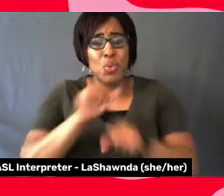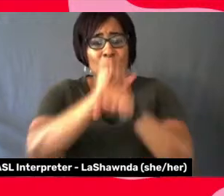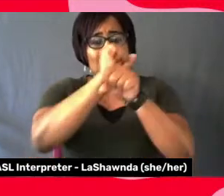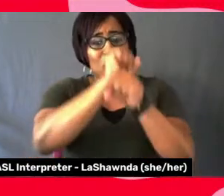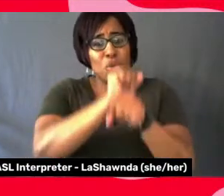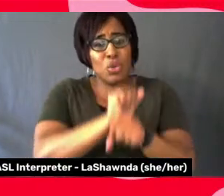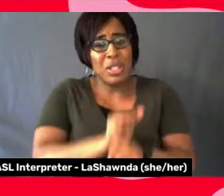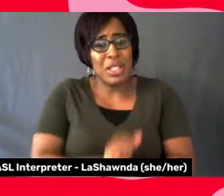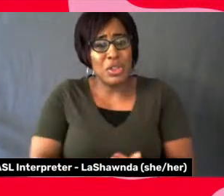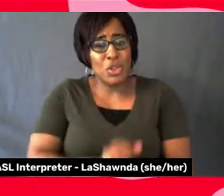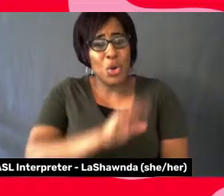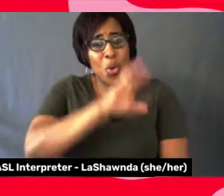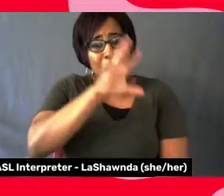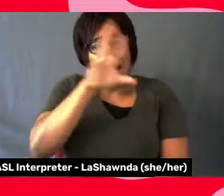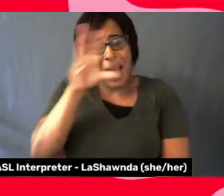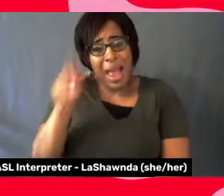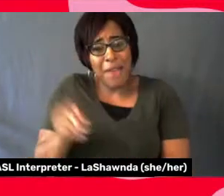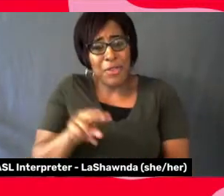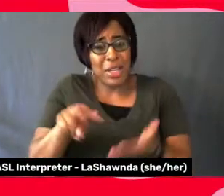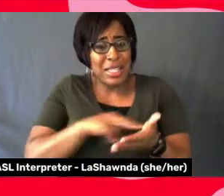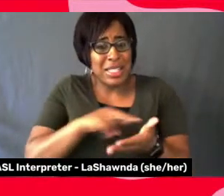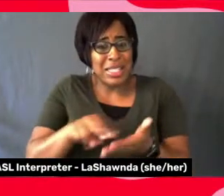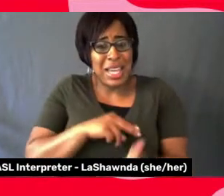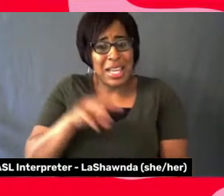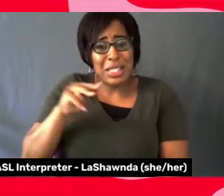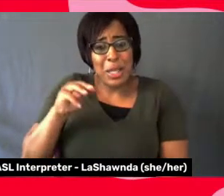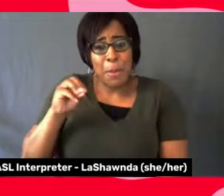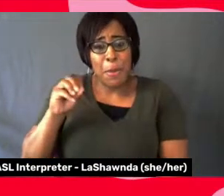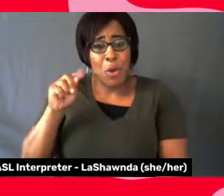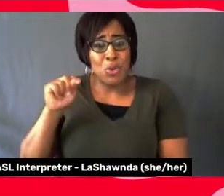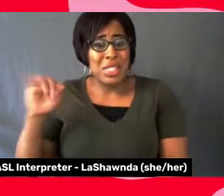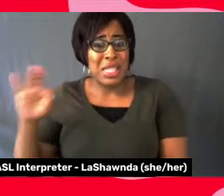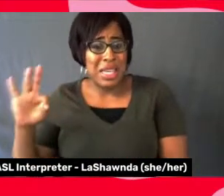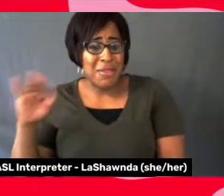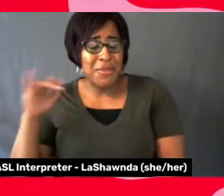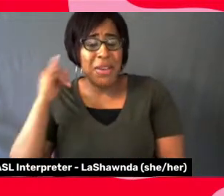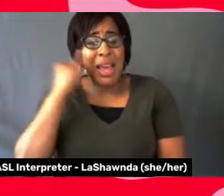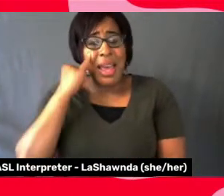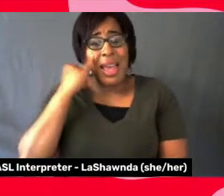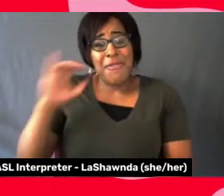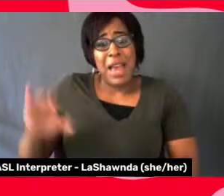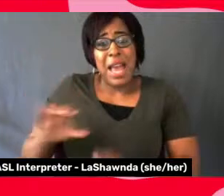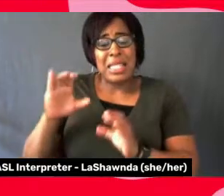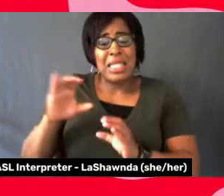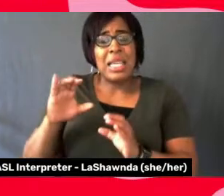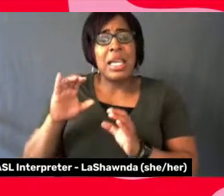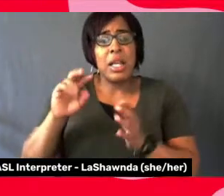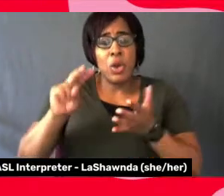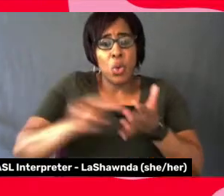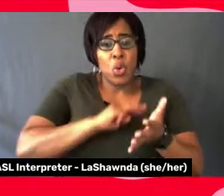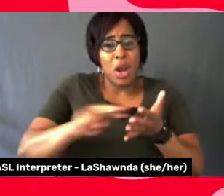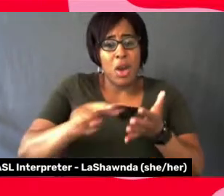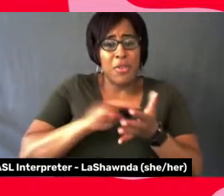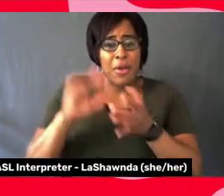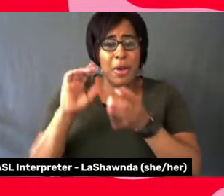motif and stepped out of doing choreography that was theme based, like, for example,